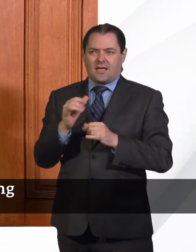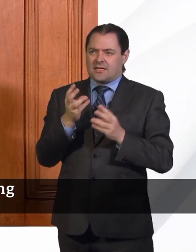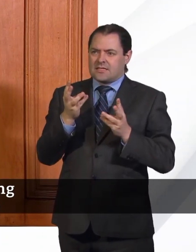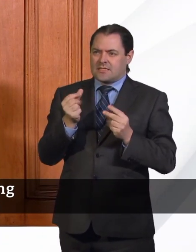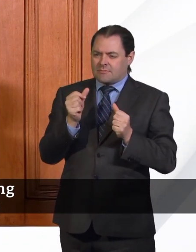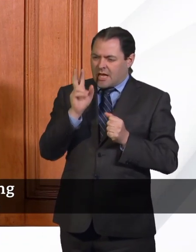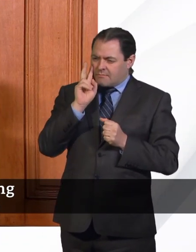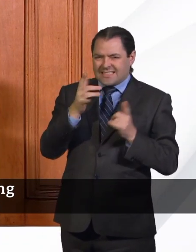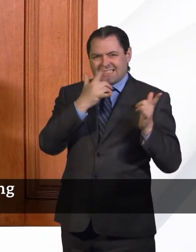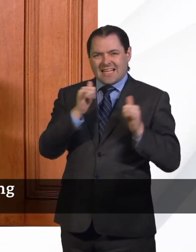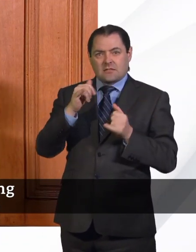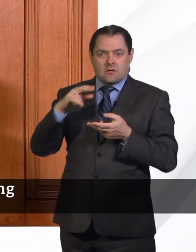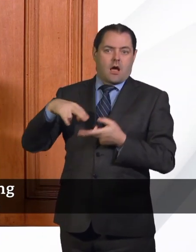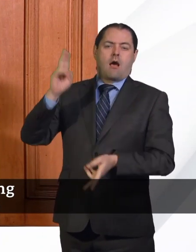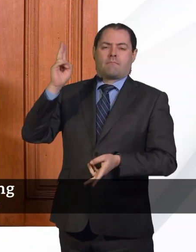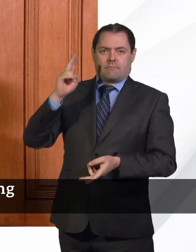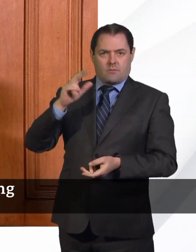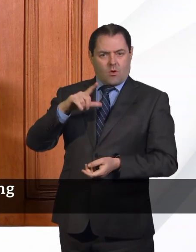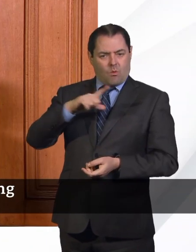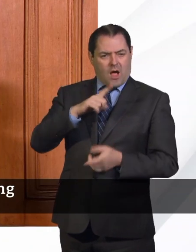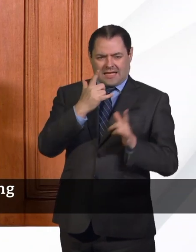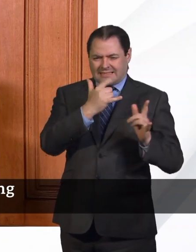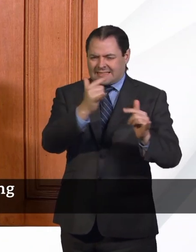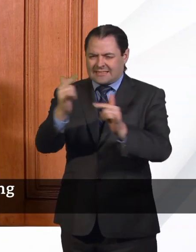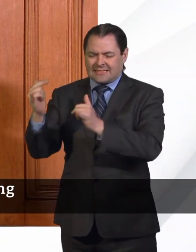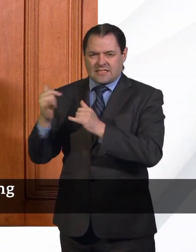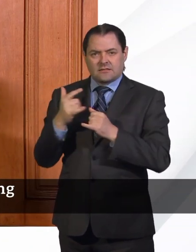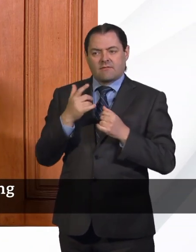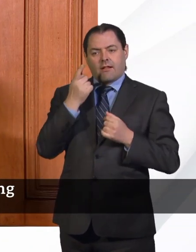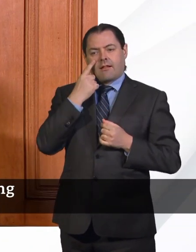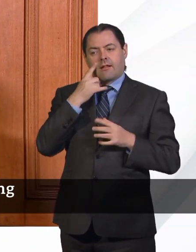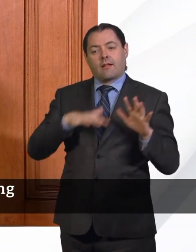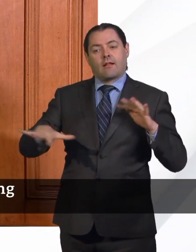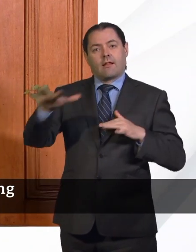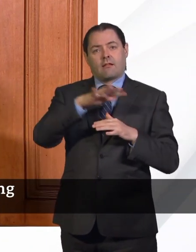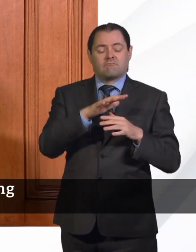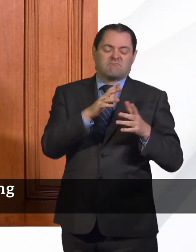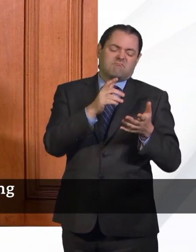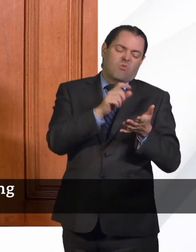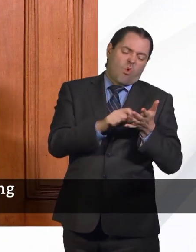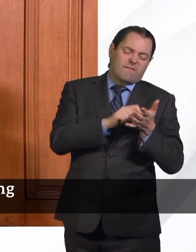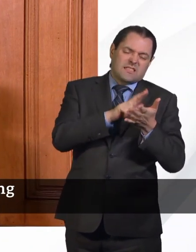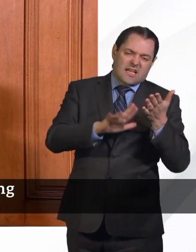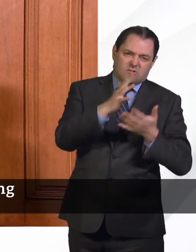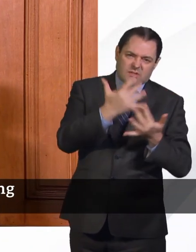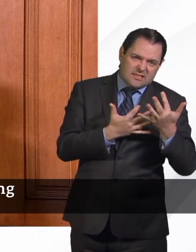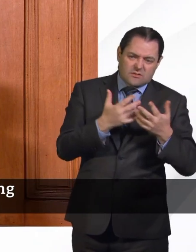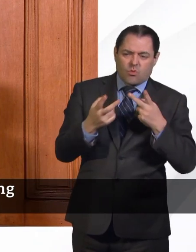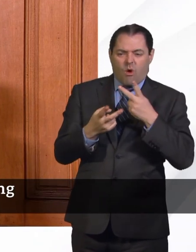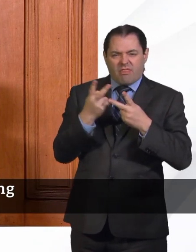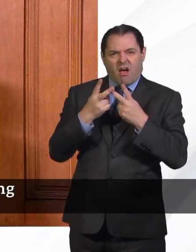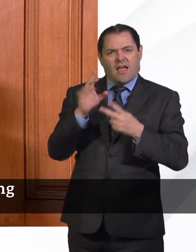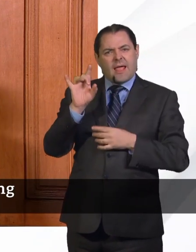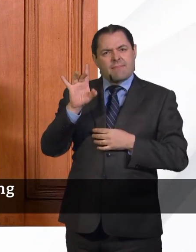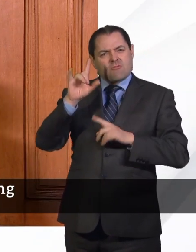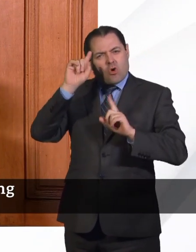in the numbers of tests done when we do a lot of tests for a survey, whether it's for the Office of National Statistics or one of the other, the Imperial College